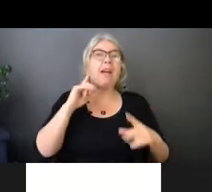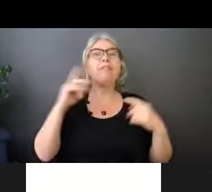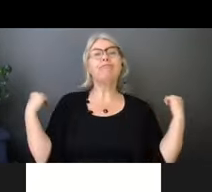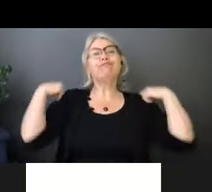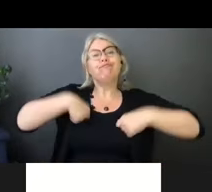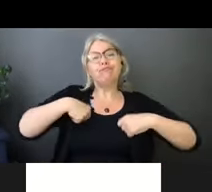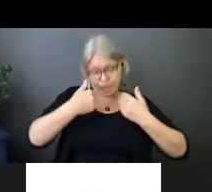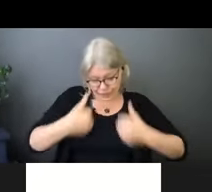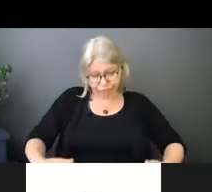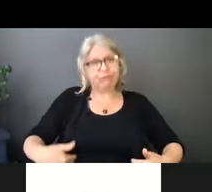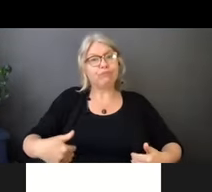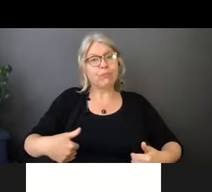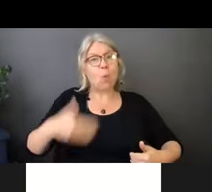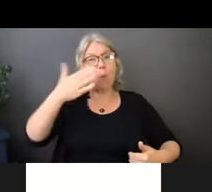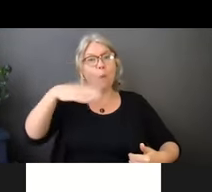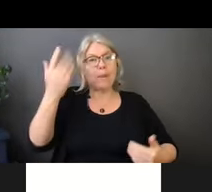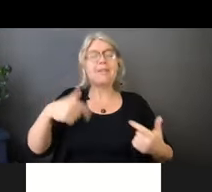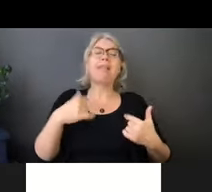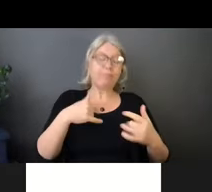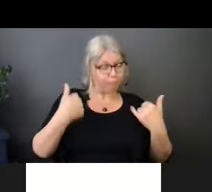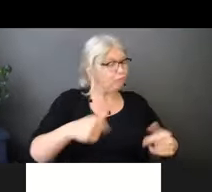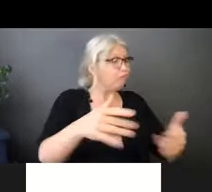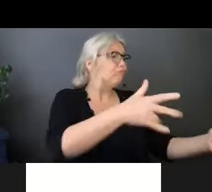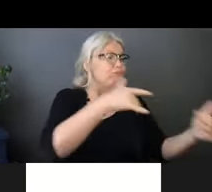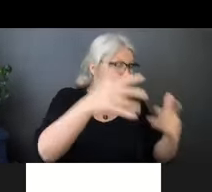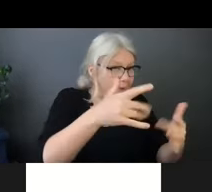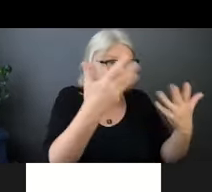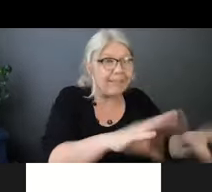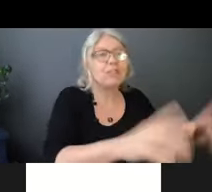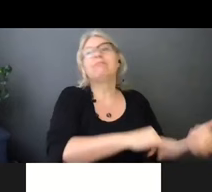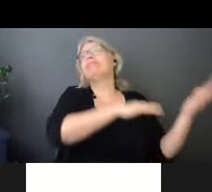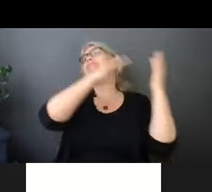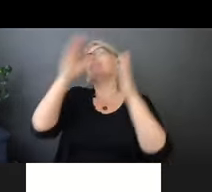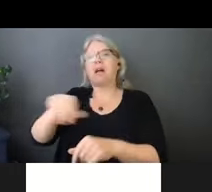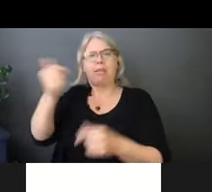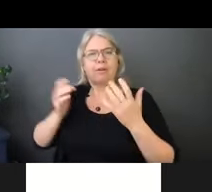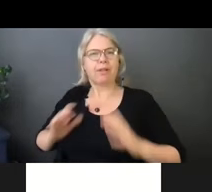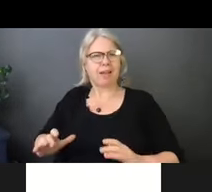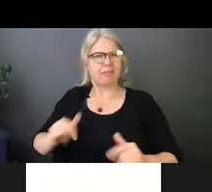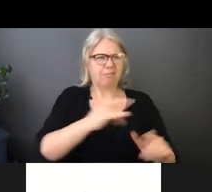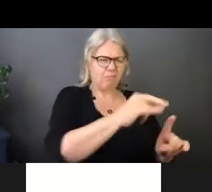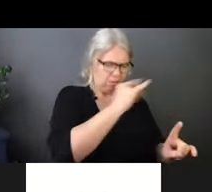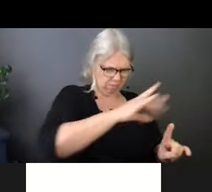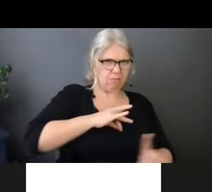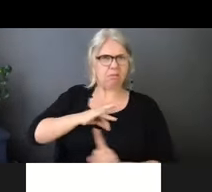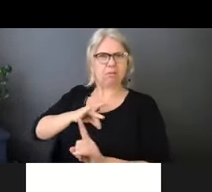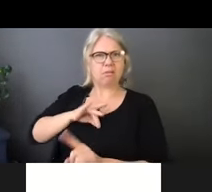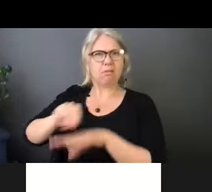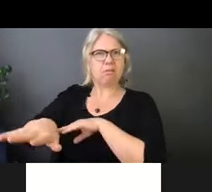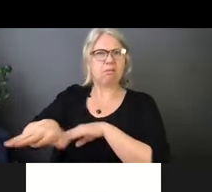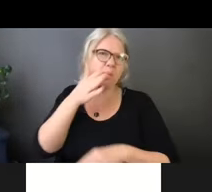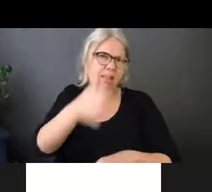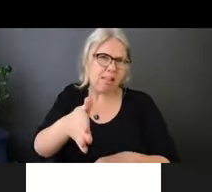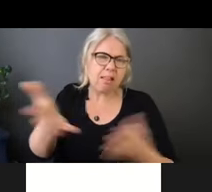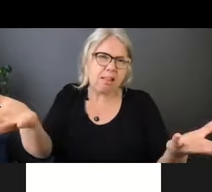home. Potentially, you've got some bacteria or viruses or fungi or pear that's going to come with you. Okay,